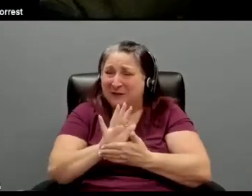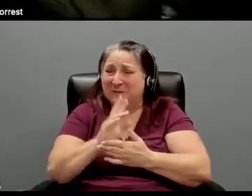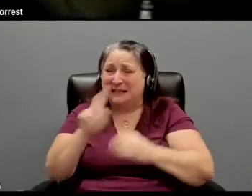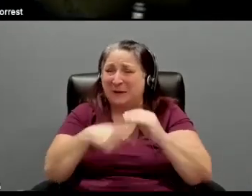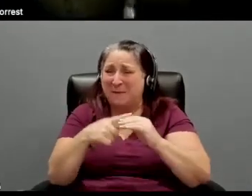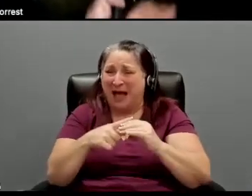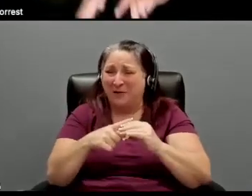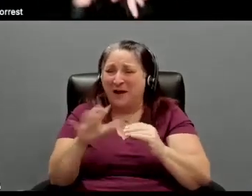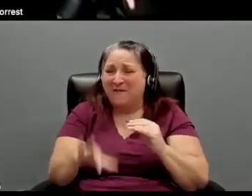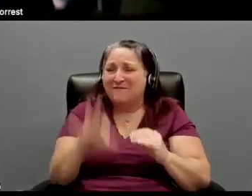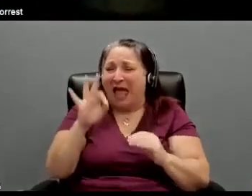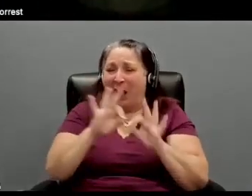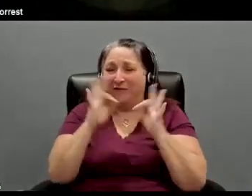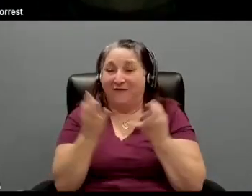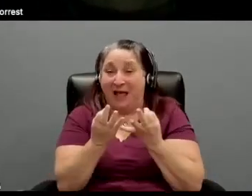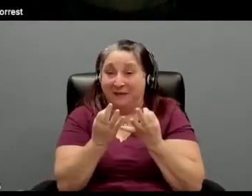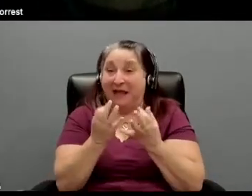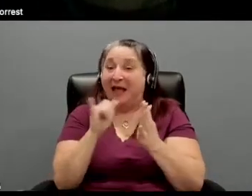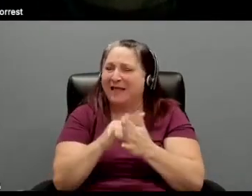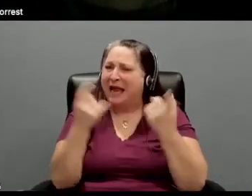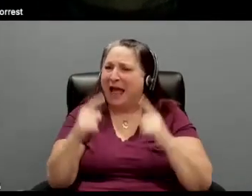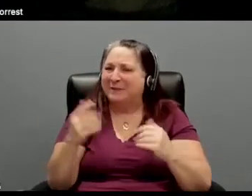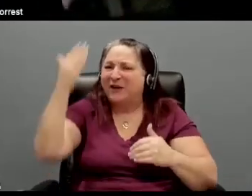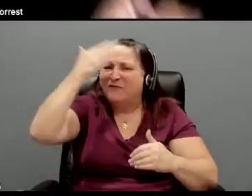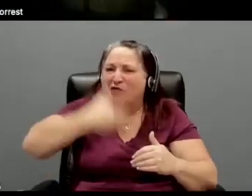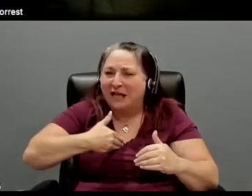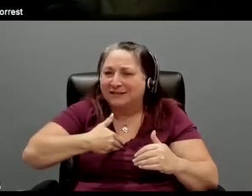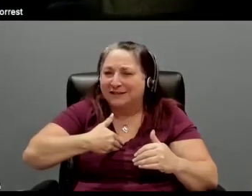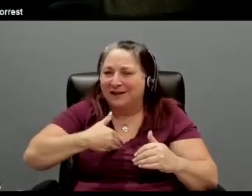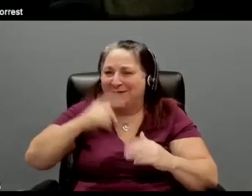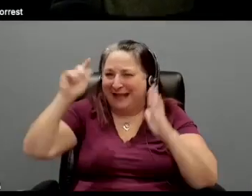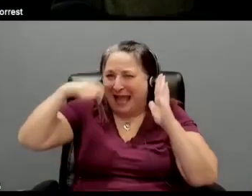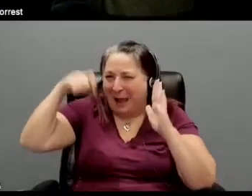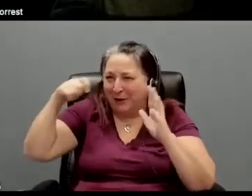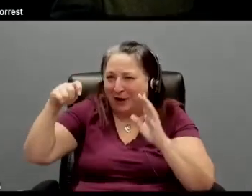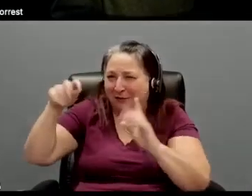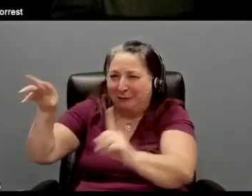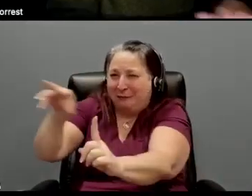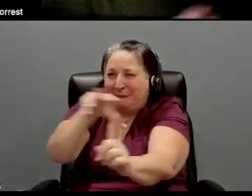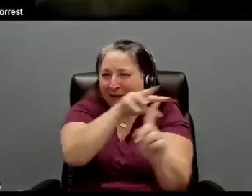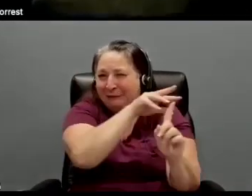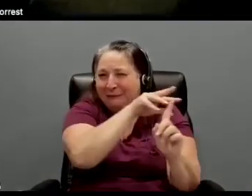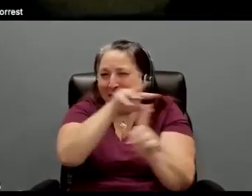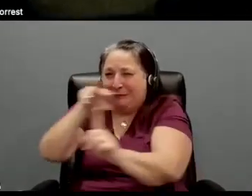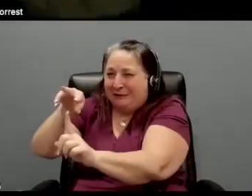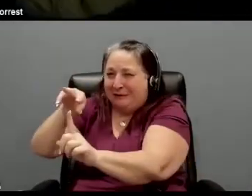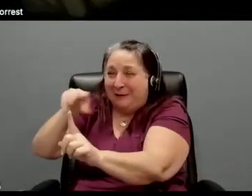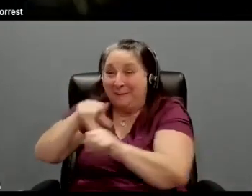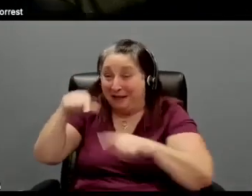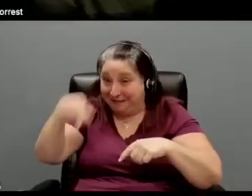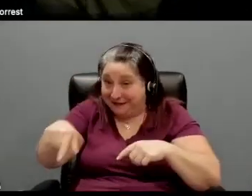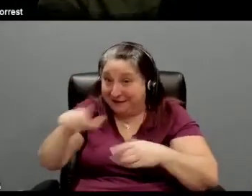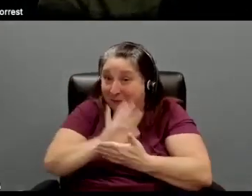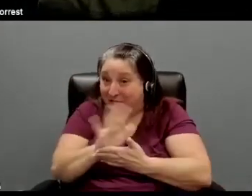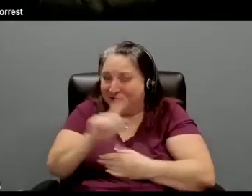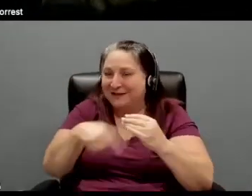And that's usually what happens in front of the camera. And this, or this production is about the found family that's